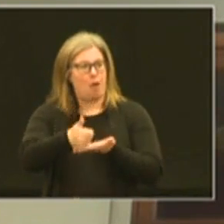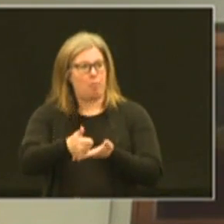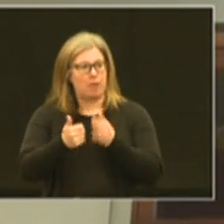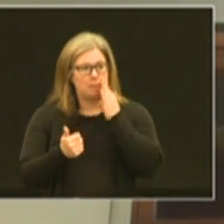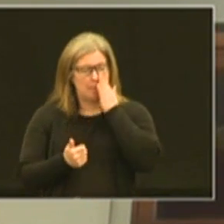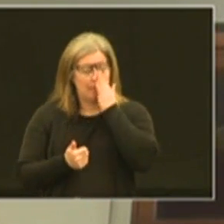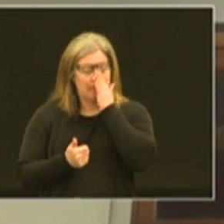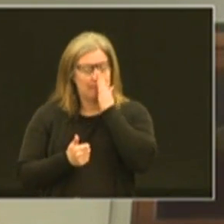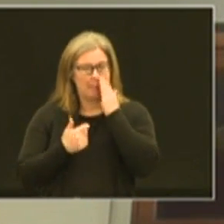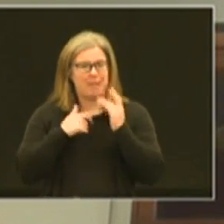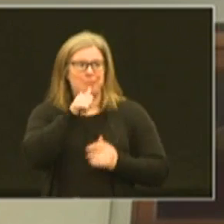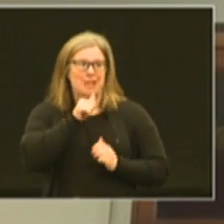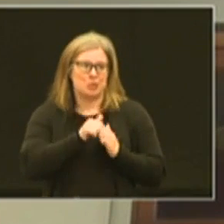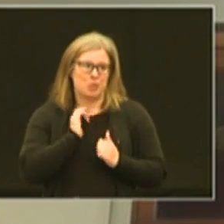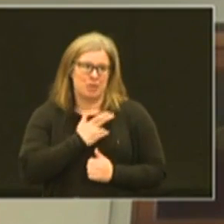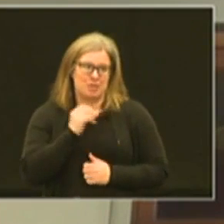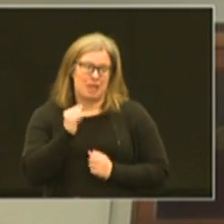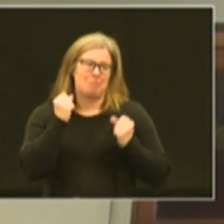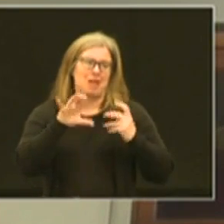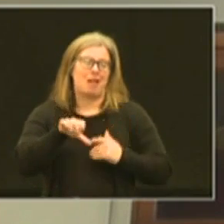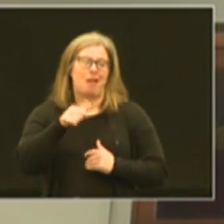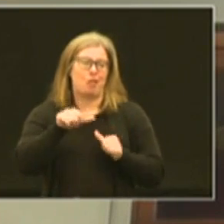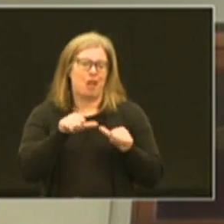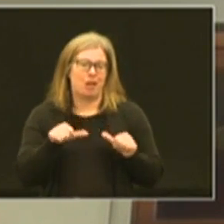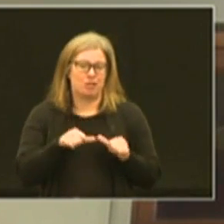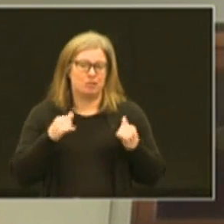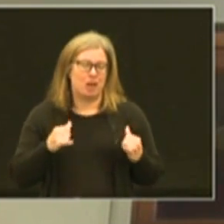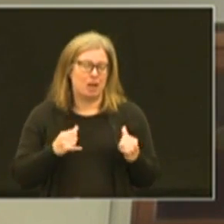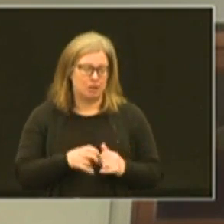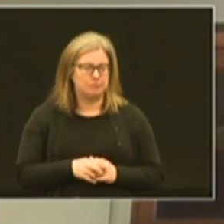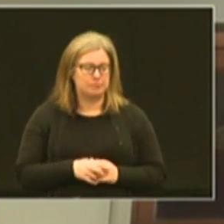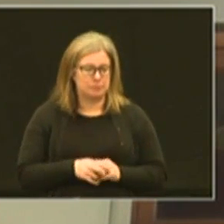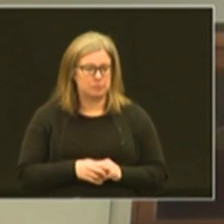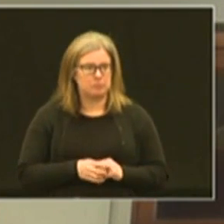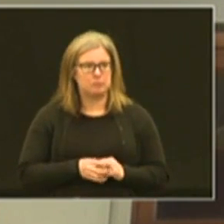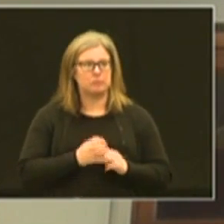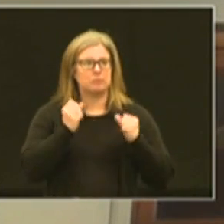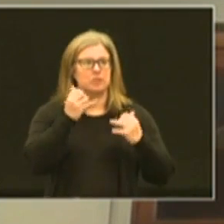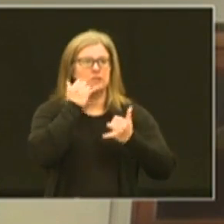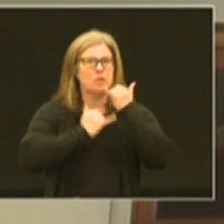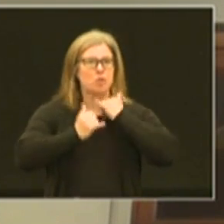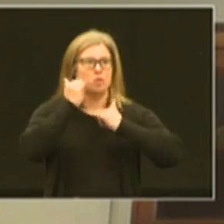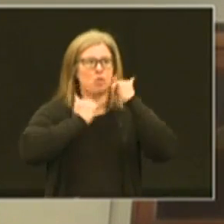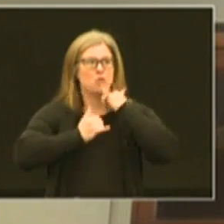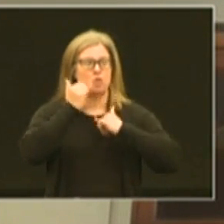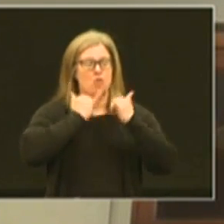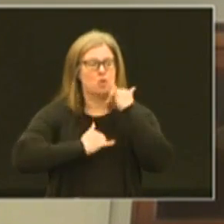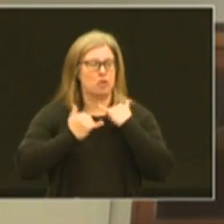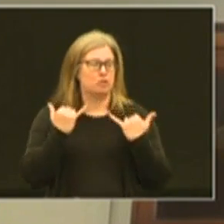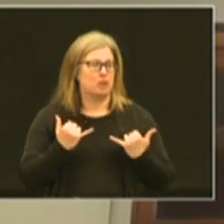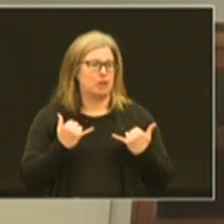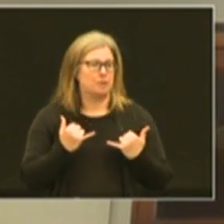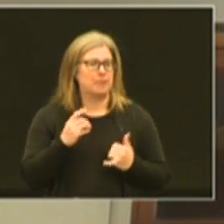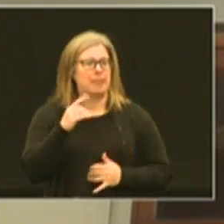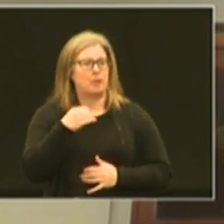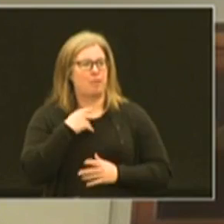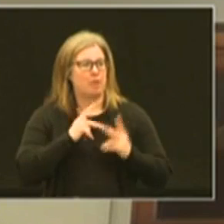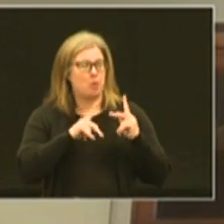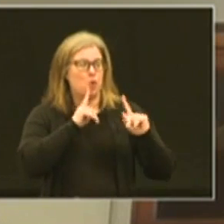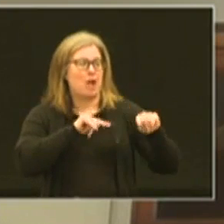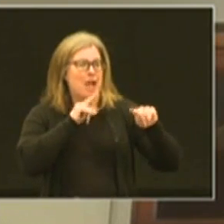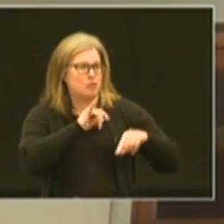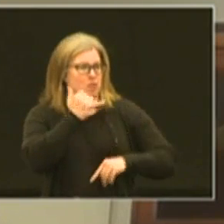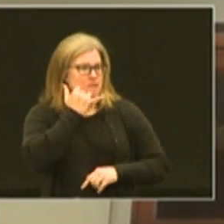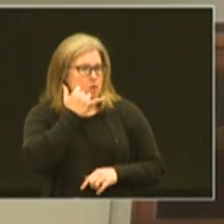have patients with us like in many other areas right now lots of phone calls coming in we do have people